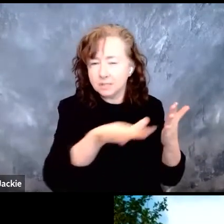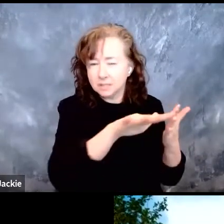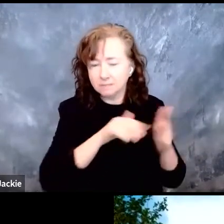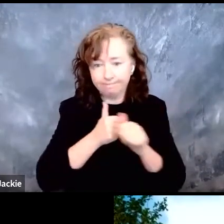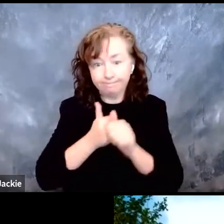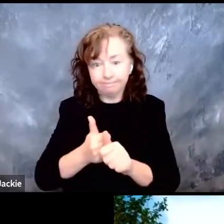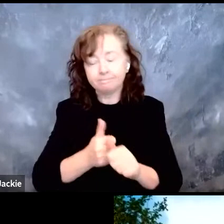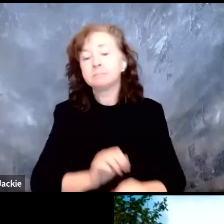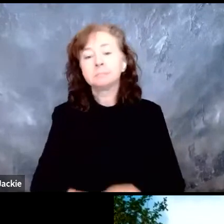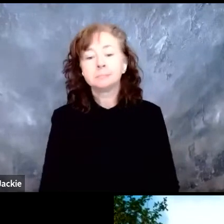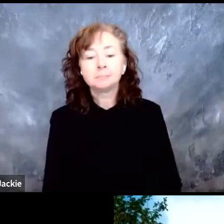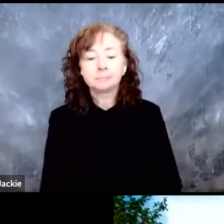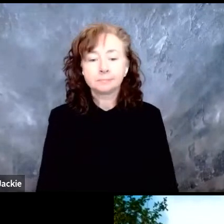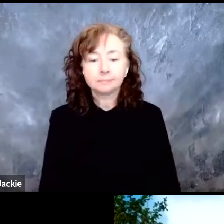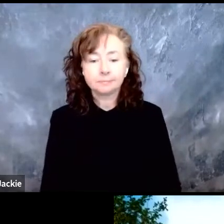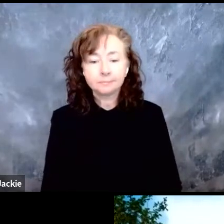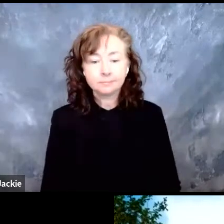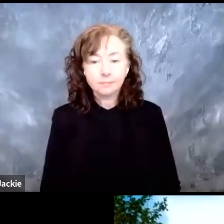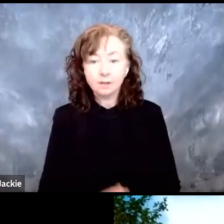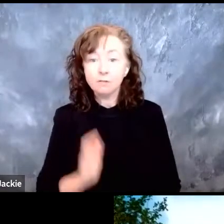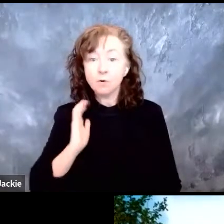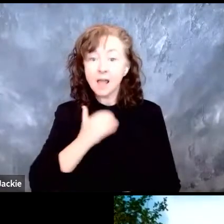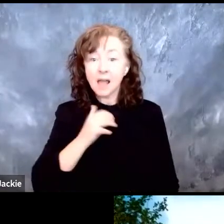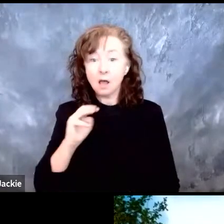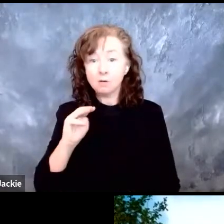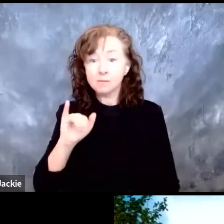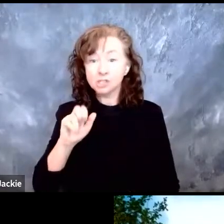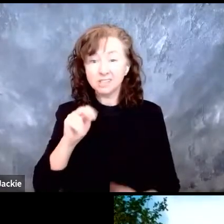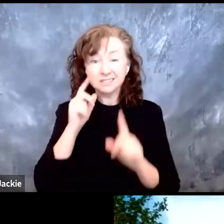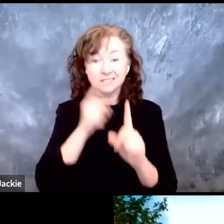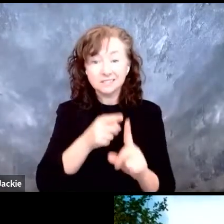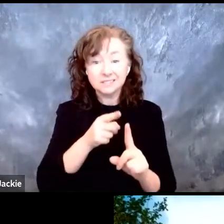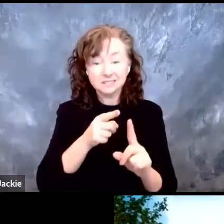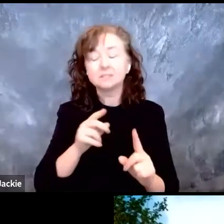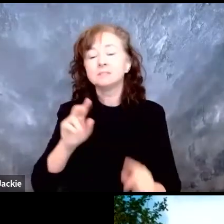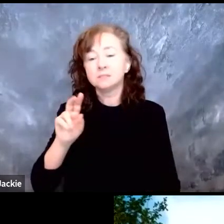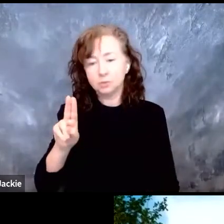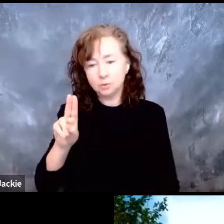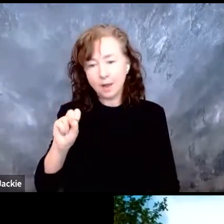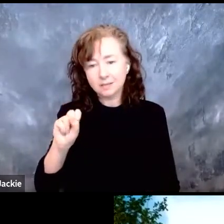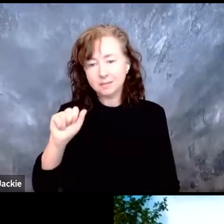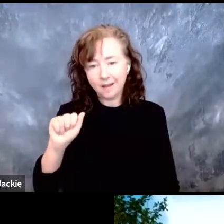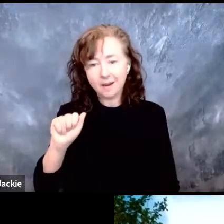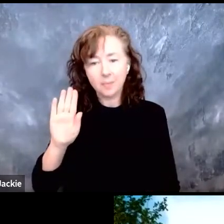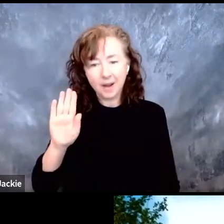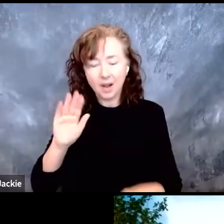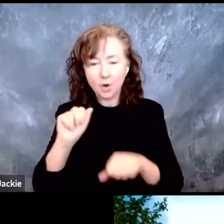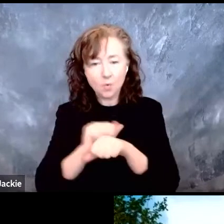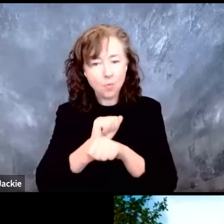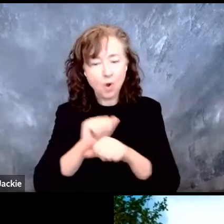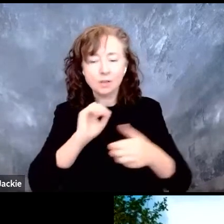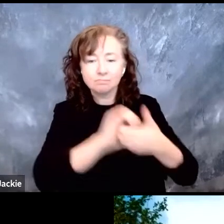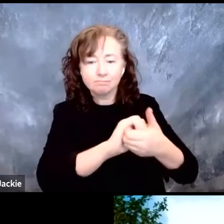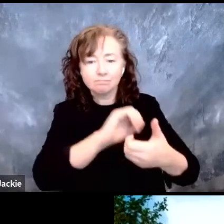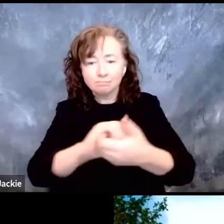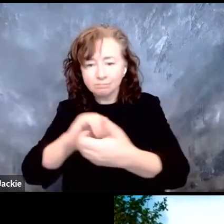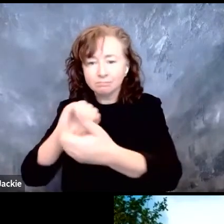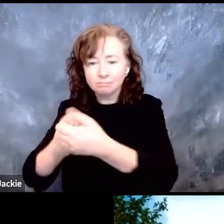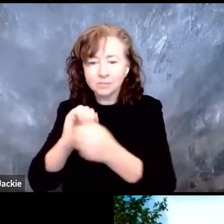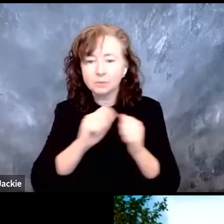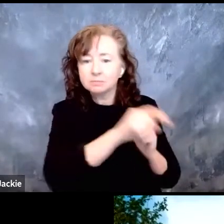In fulfilling this important mission, the U.S. Access Board works closely with many of our other agencies,